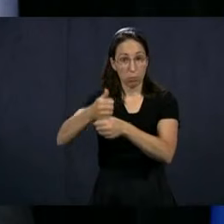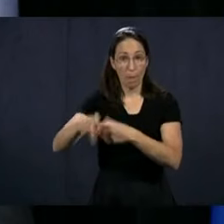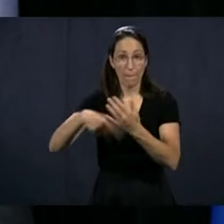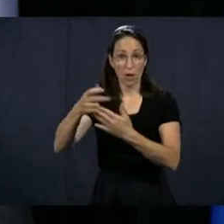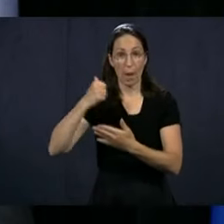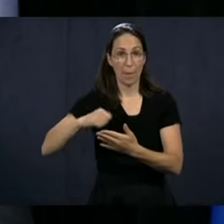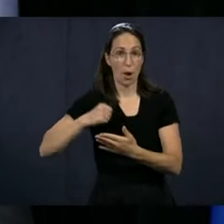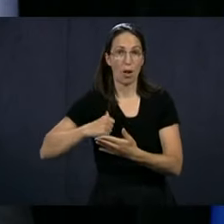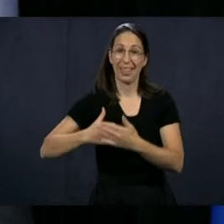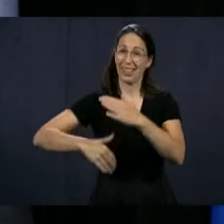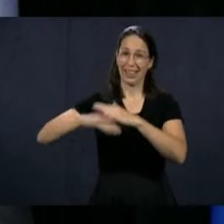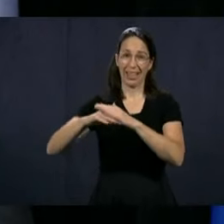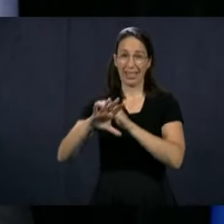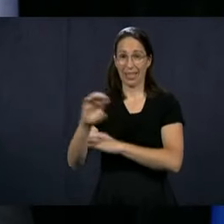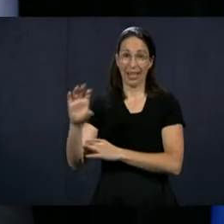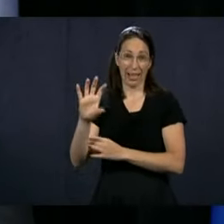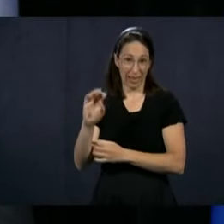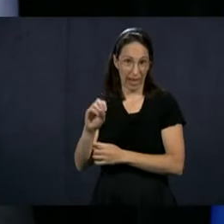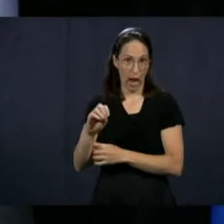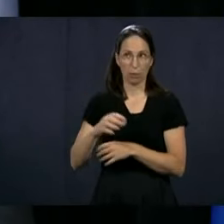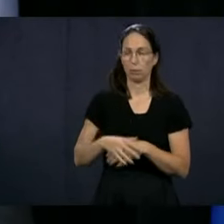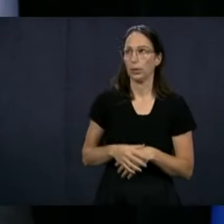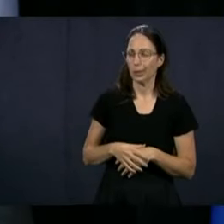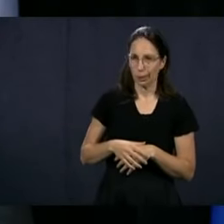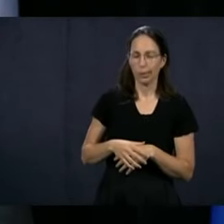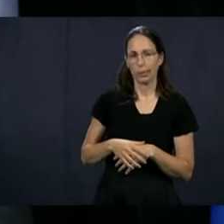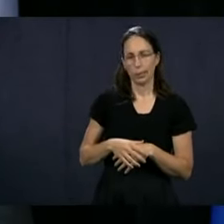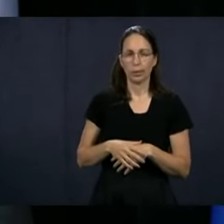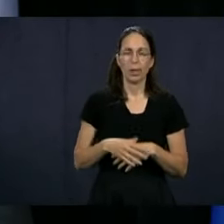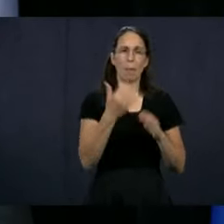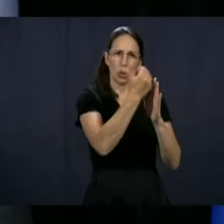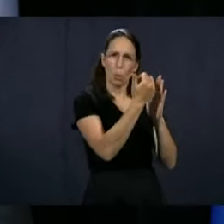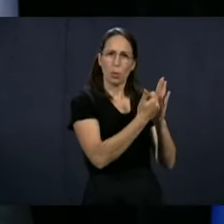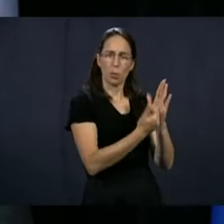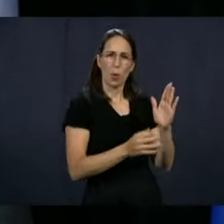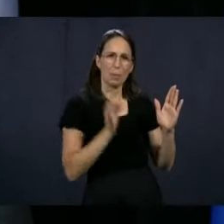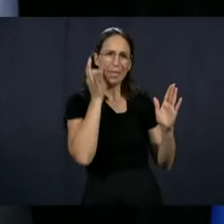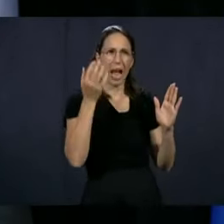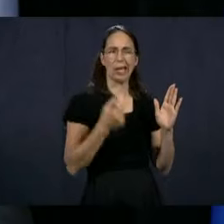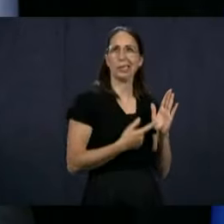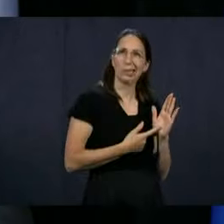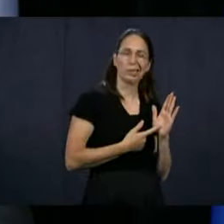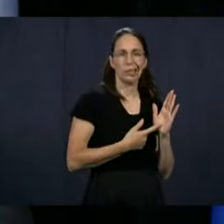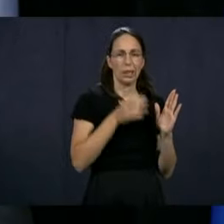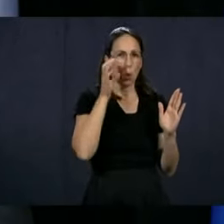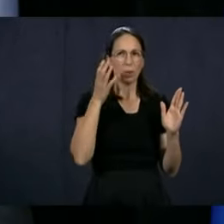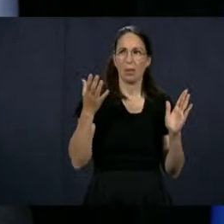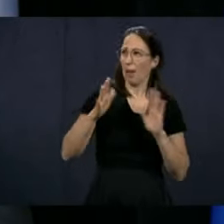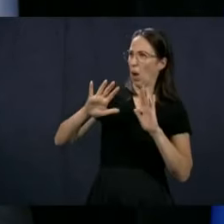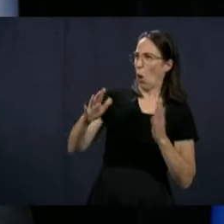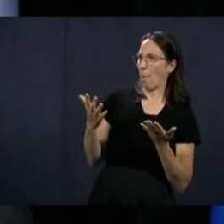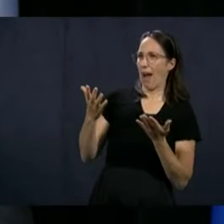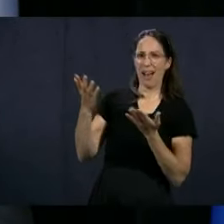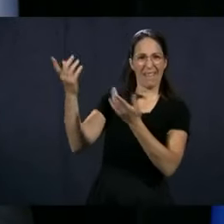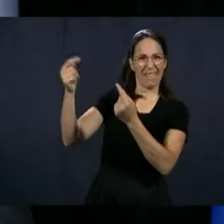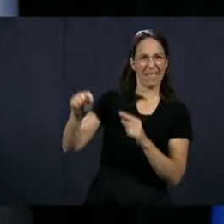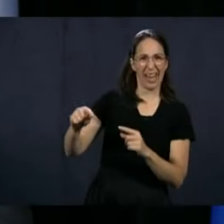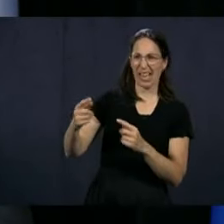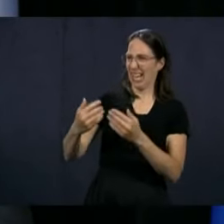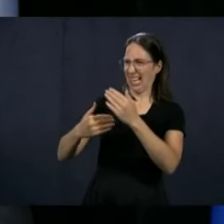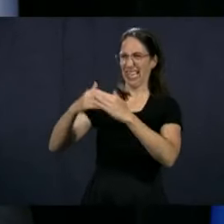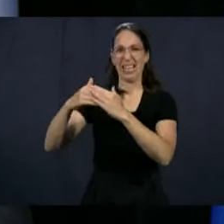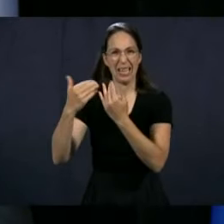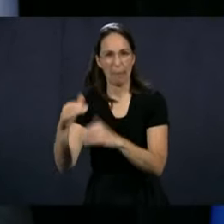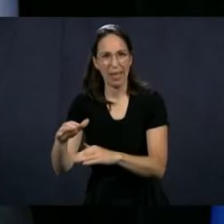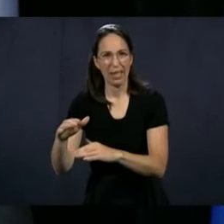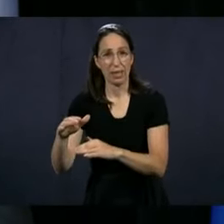countries. We are in an extraordinary period. There's extraordinary measures that were taken. Why not open things up so that more